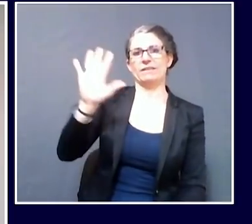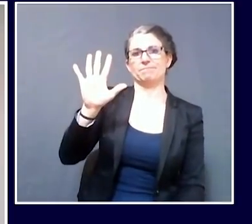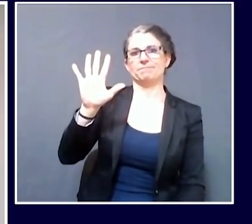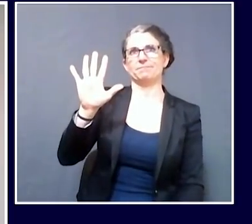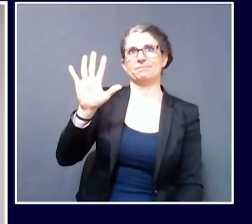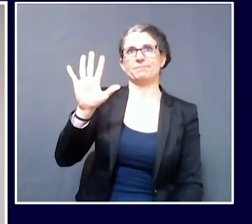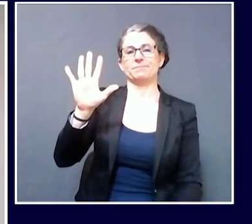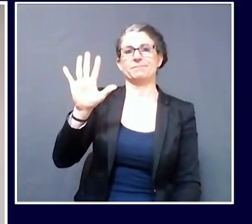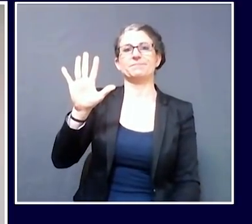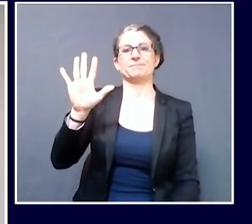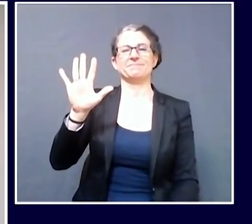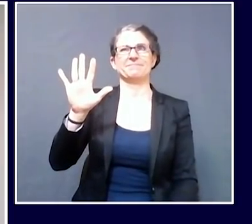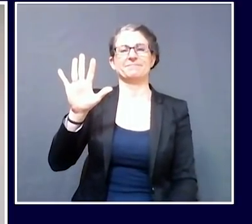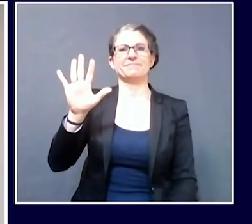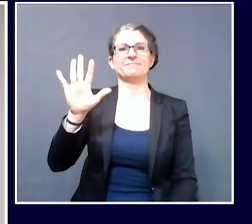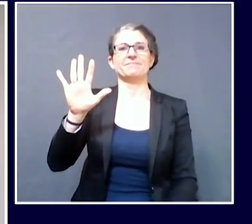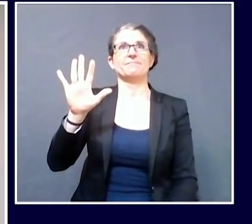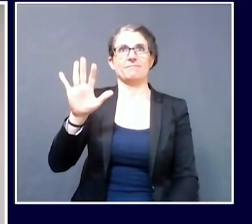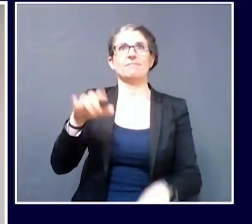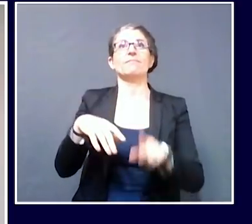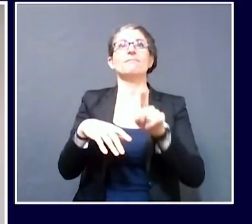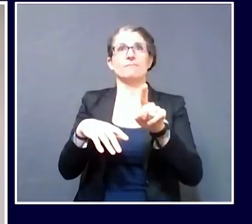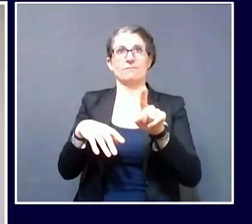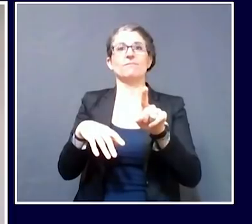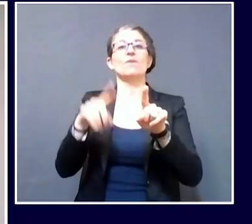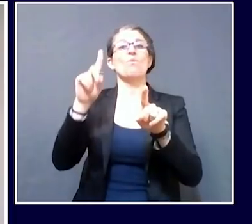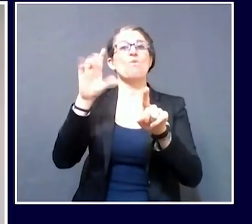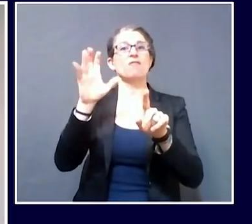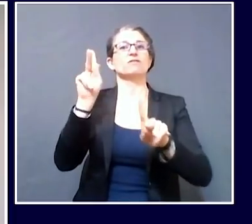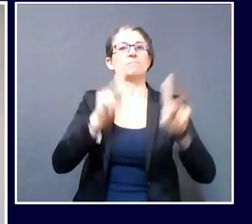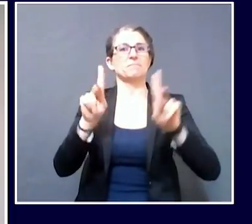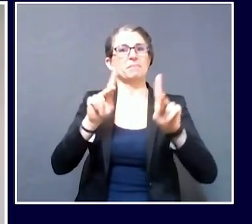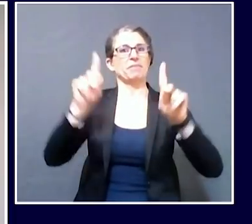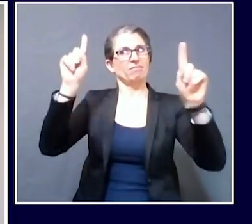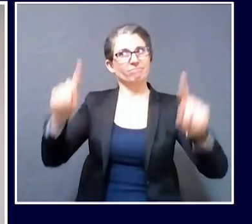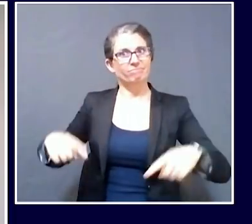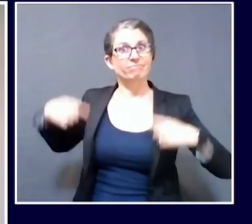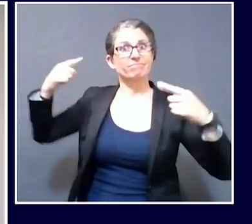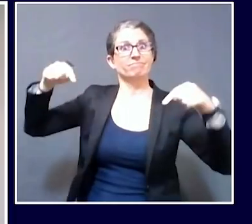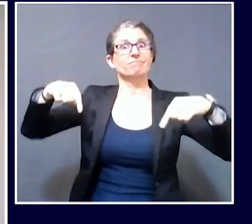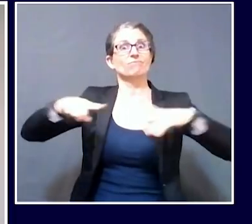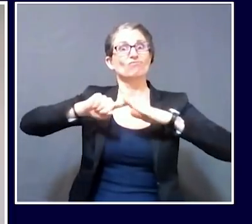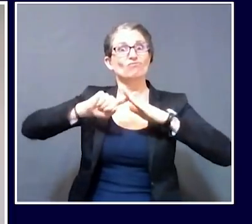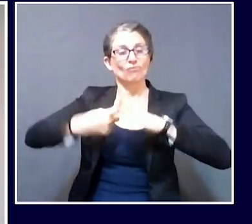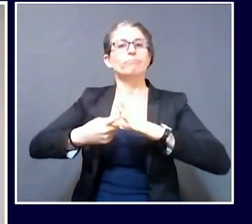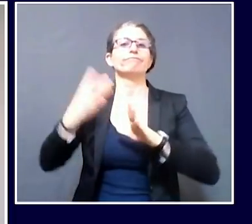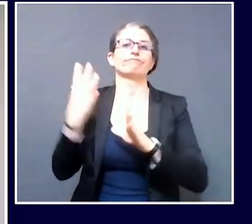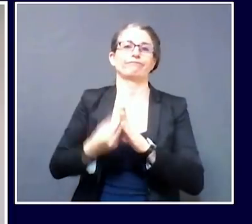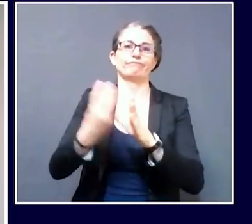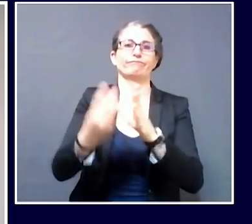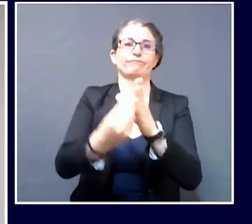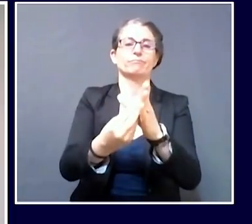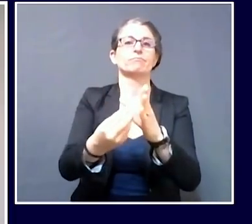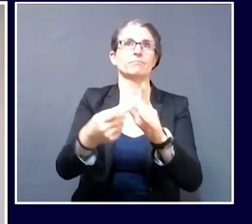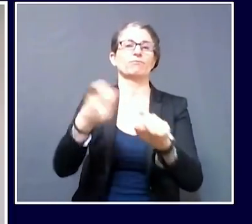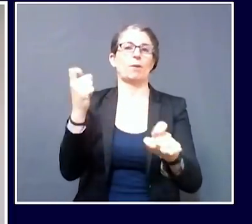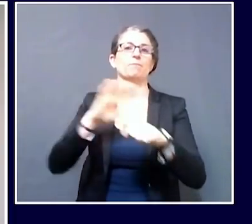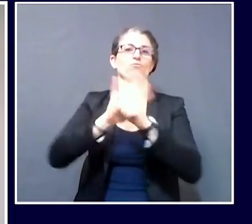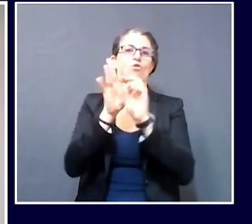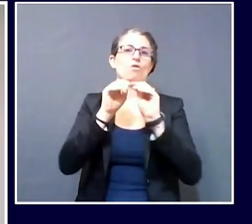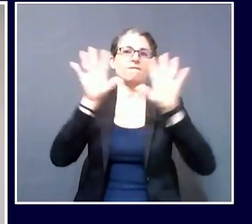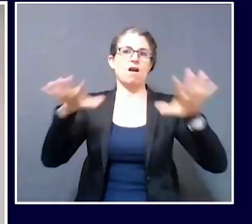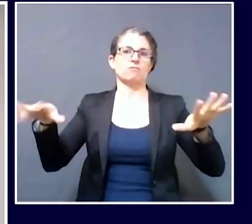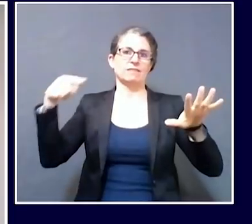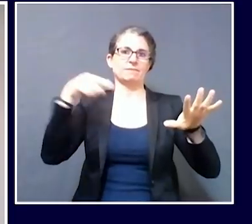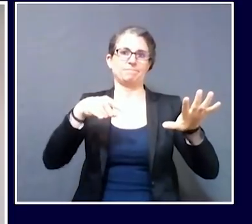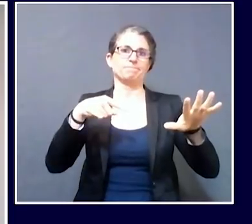This now marks 100 individuals across the state of Maine who have passed away with coronavirus since our